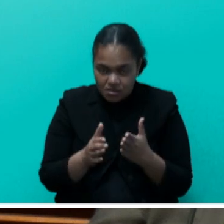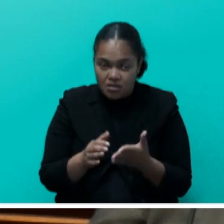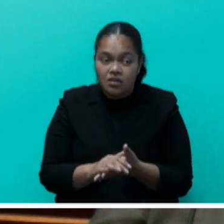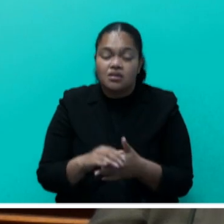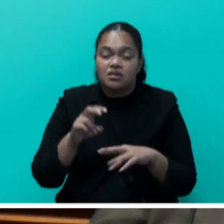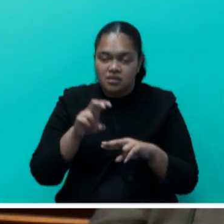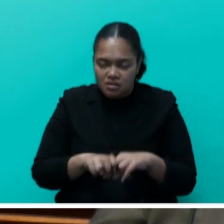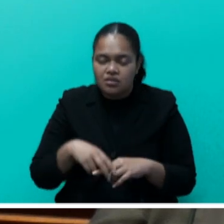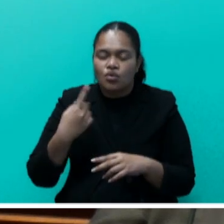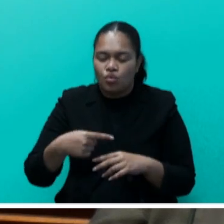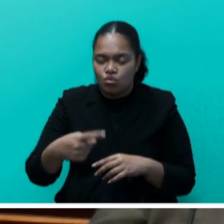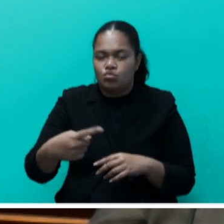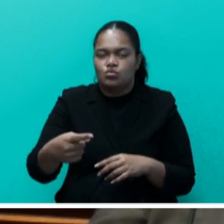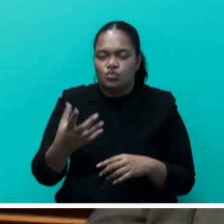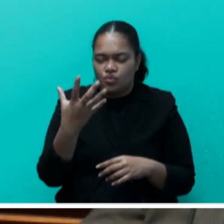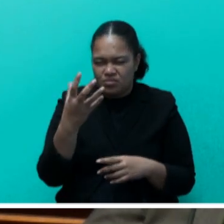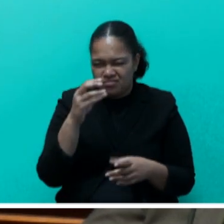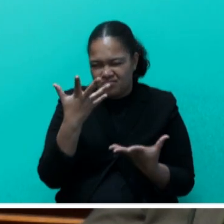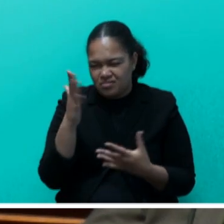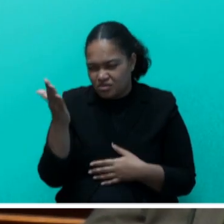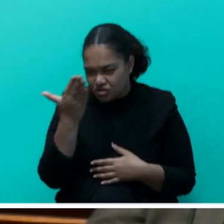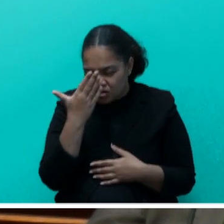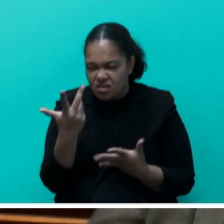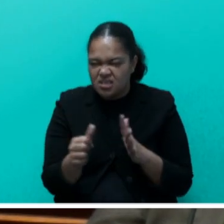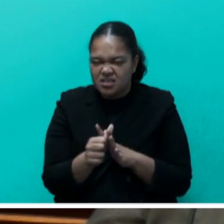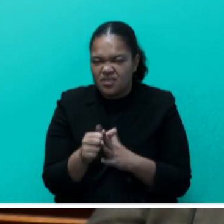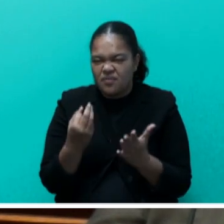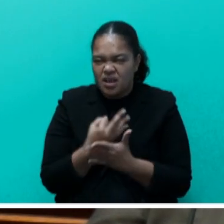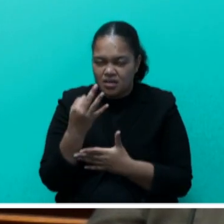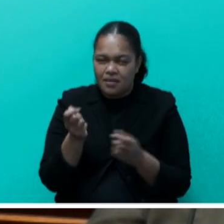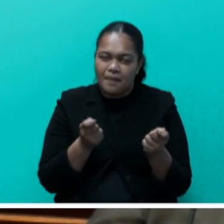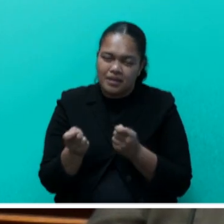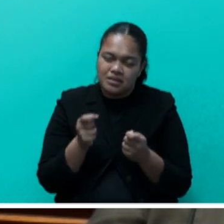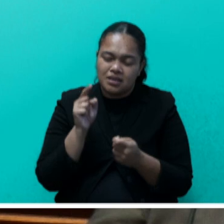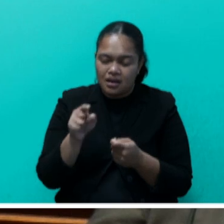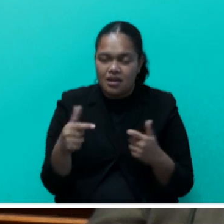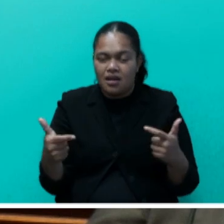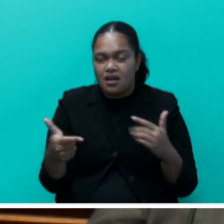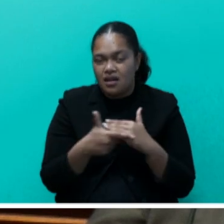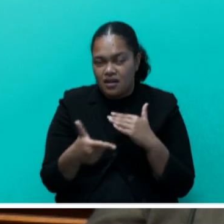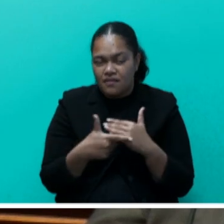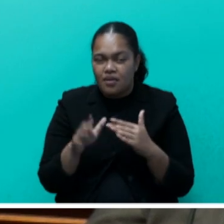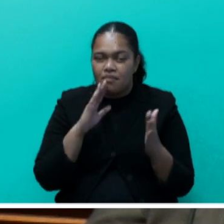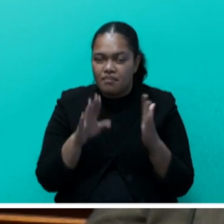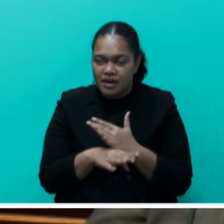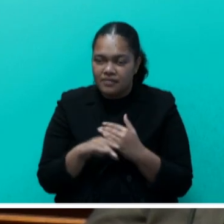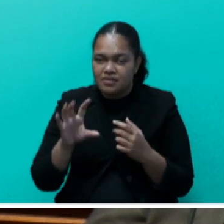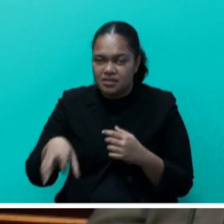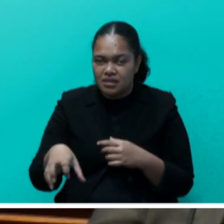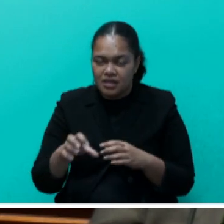will continue to face challenges in accessing finance, managing debt levels and stimulating private sector investment.